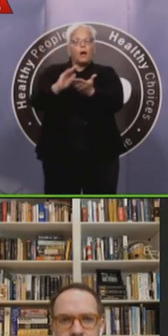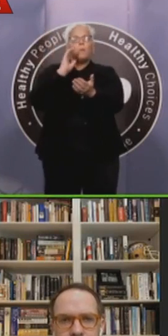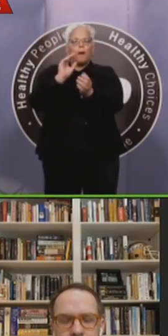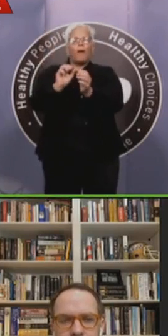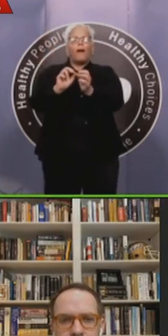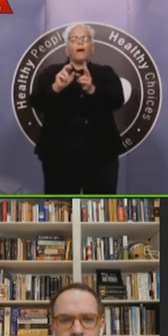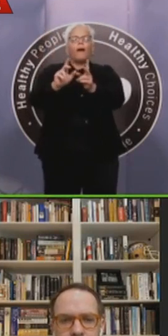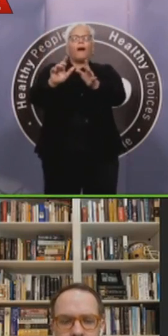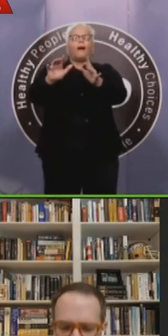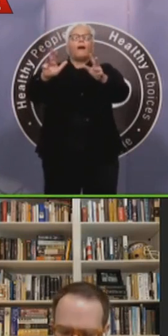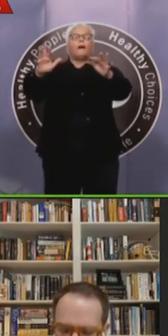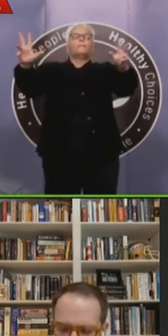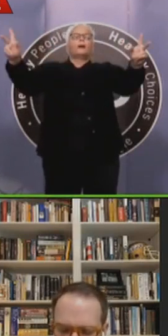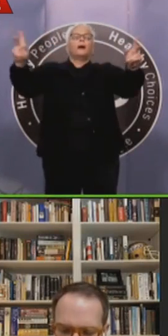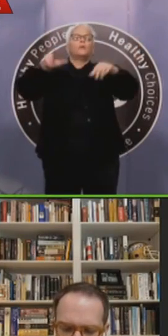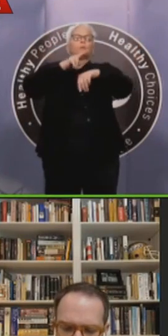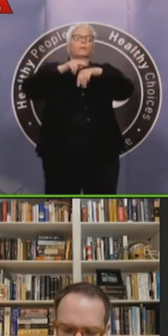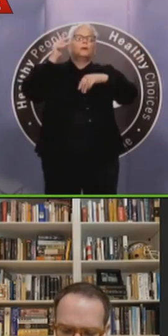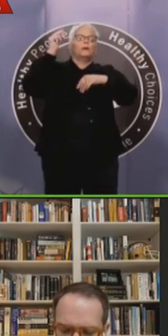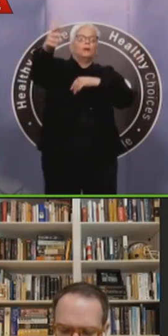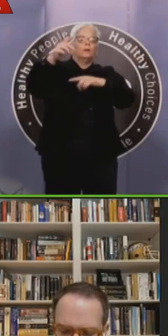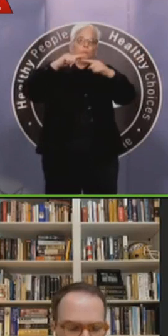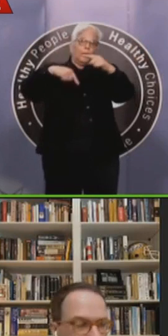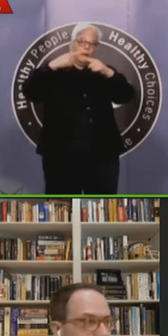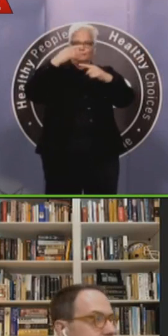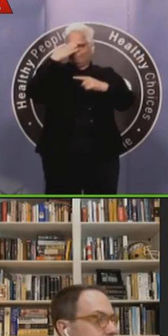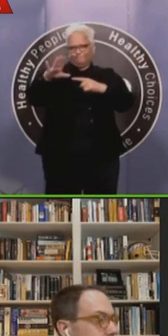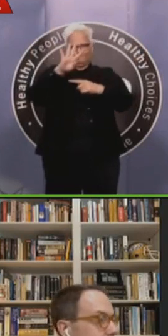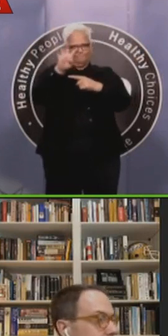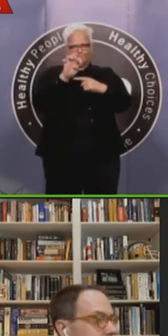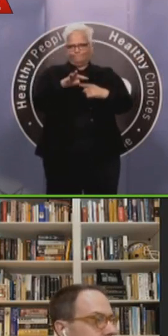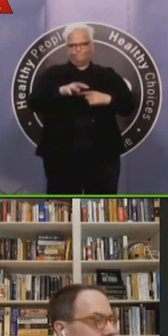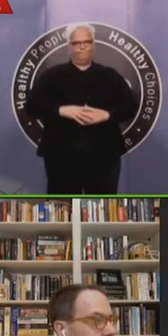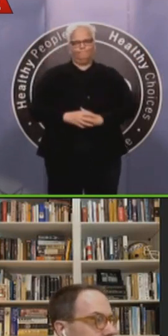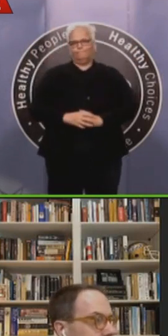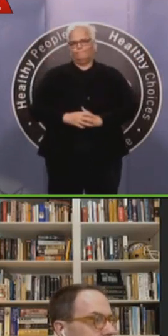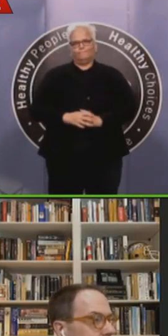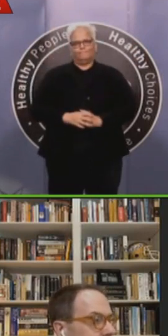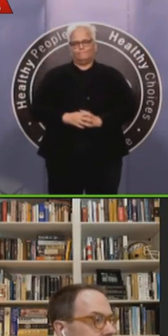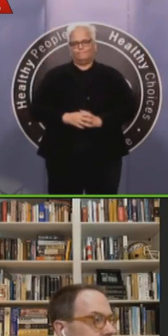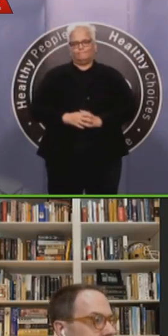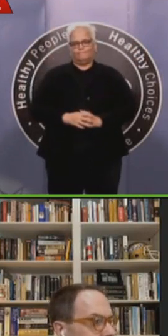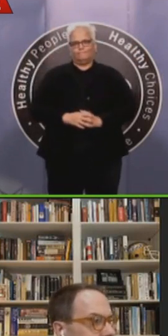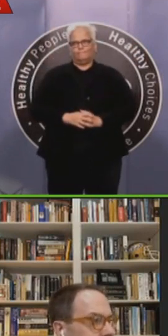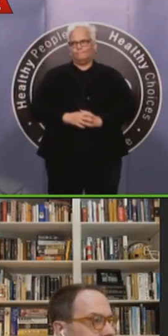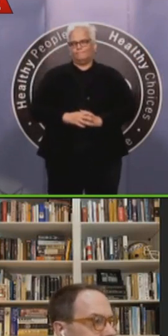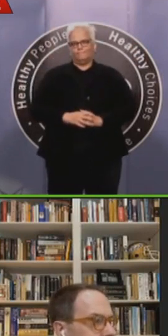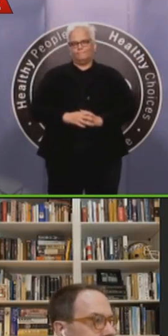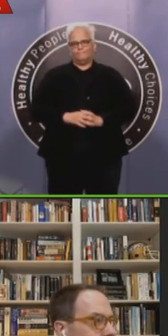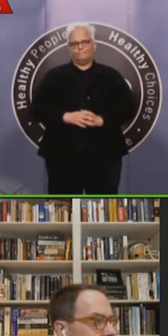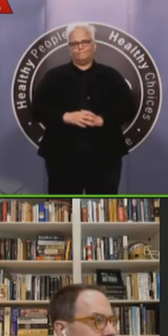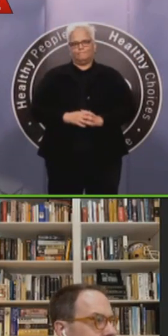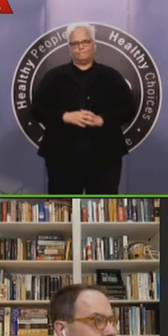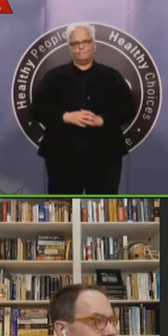channel six for Dr. Dart, do you recommend COVID antibody testing? If so, why, and are there antibody tests